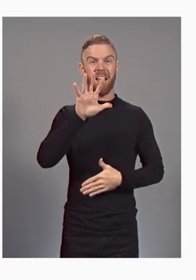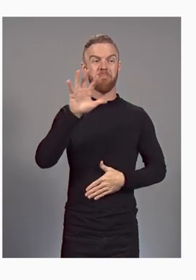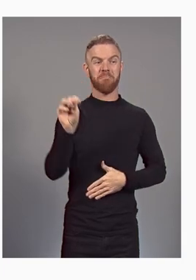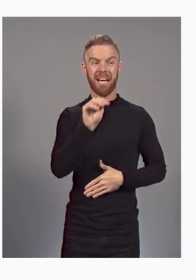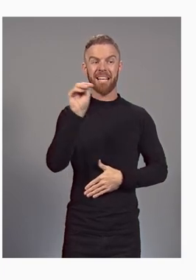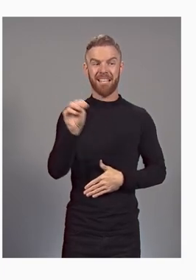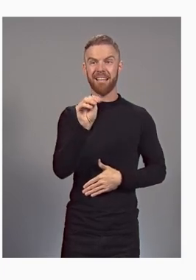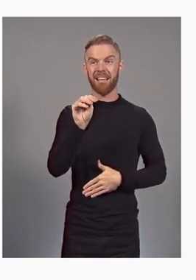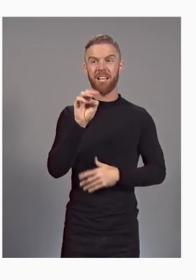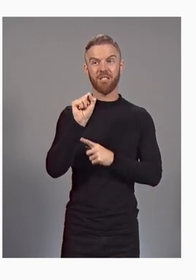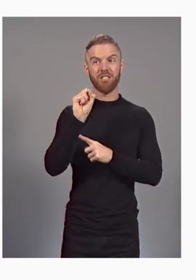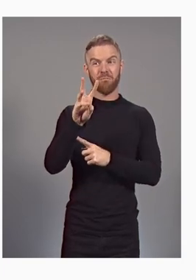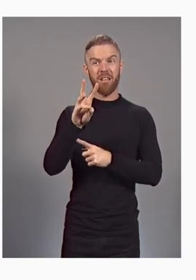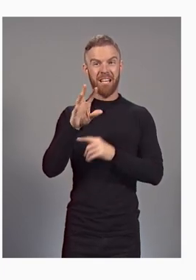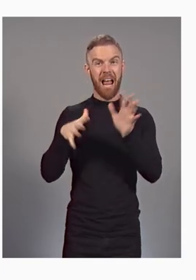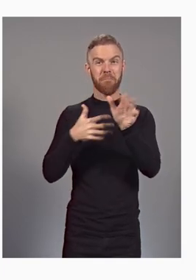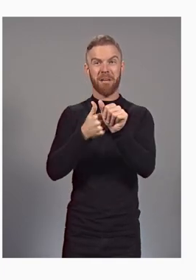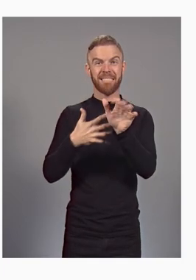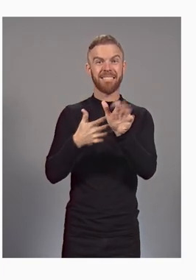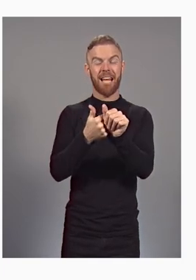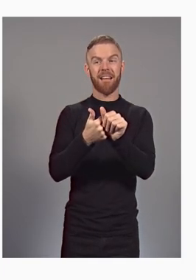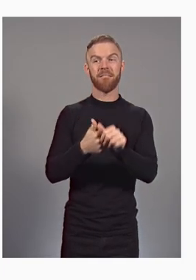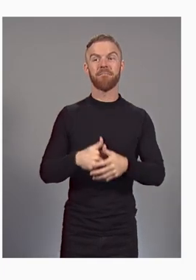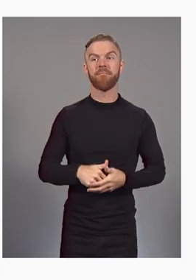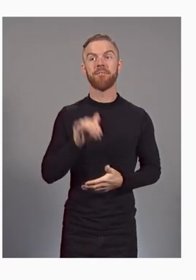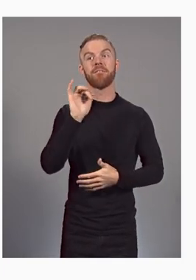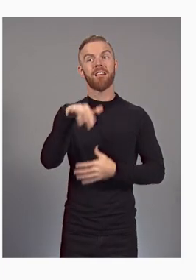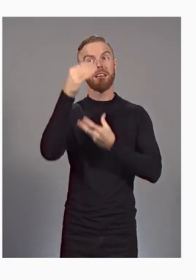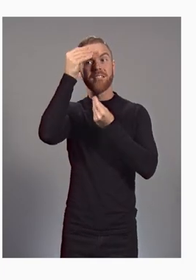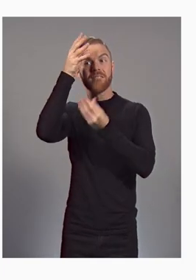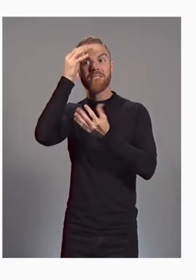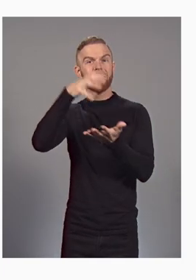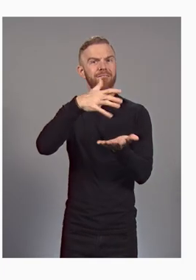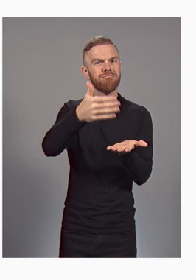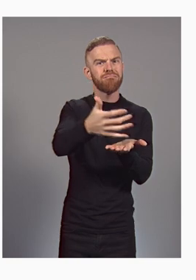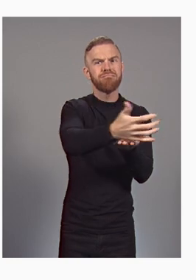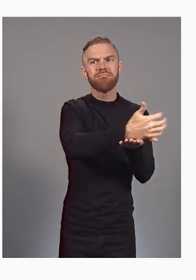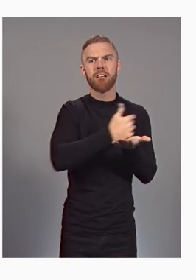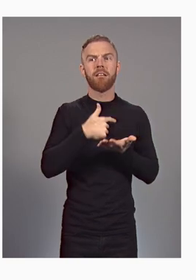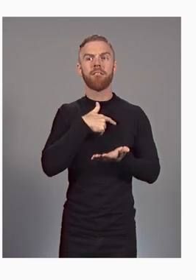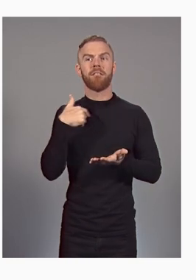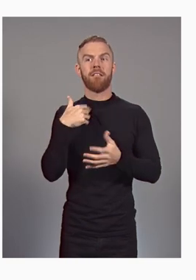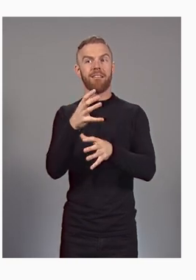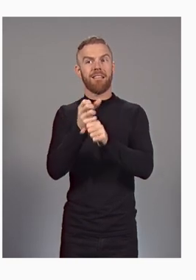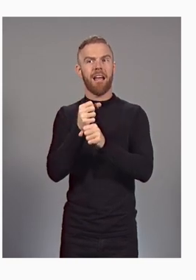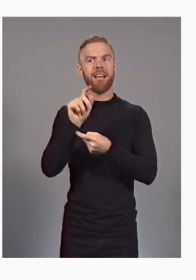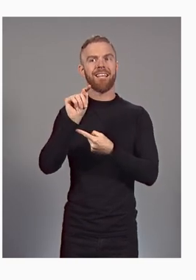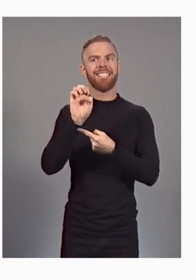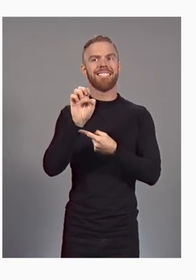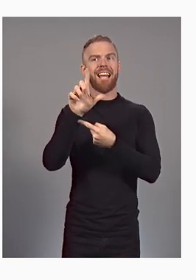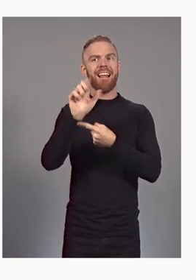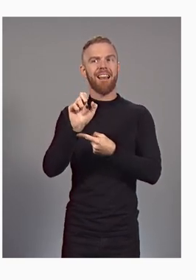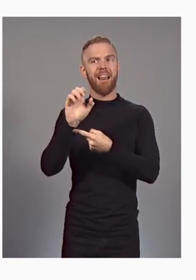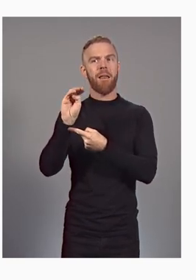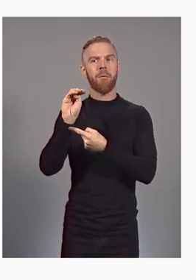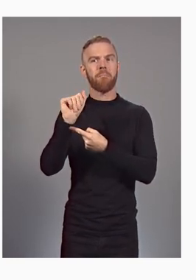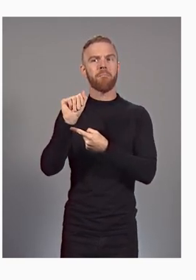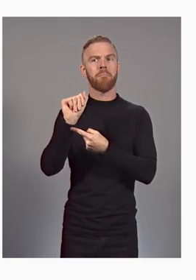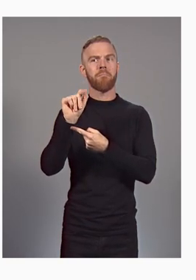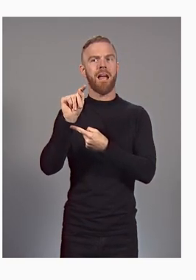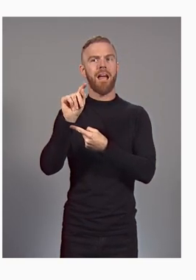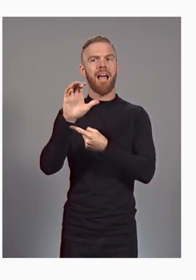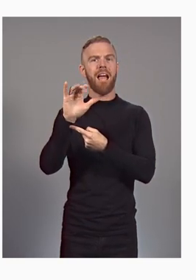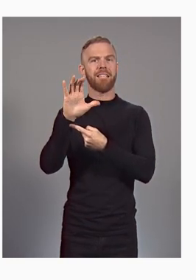We're leveraging that data in new ways, like telematics for our commercial customers and Ford Pro. We see our vehicles being able to